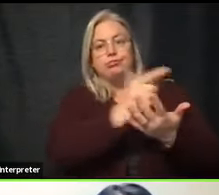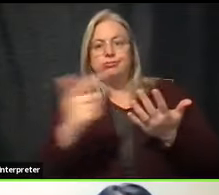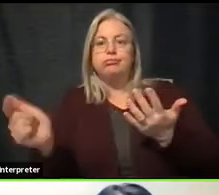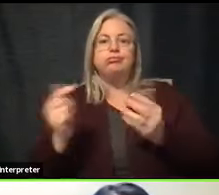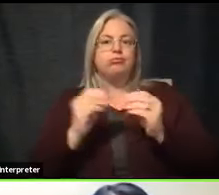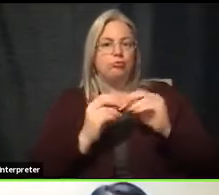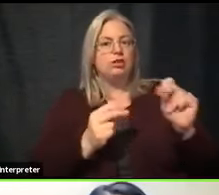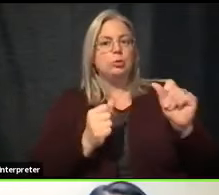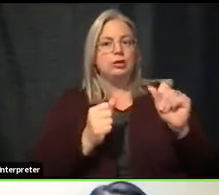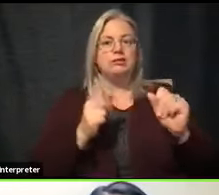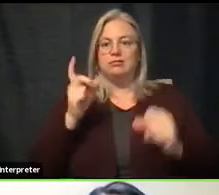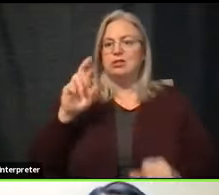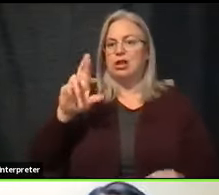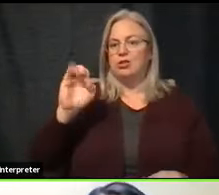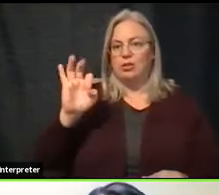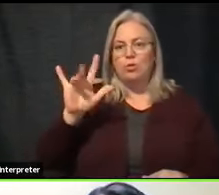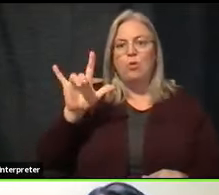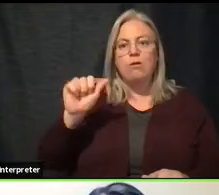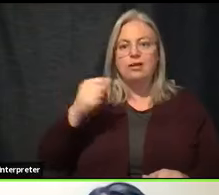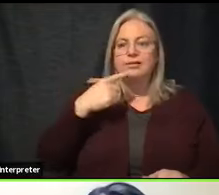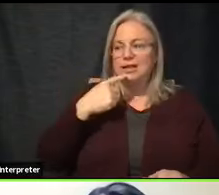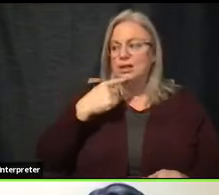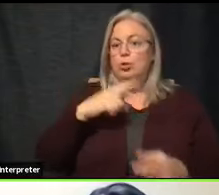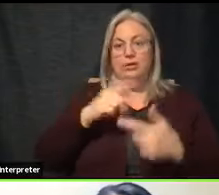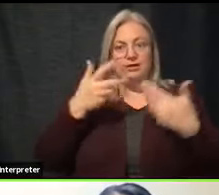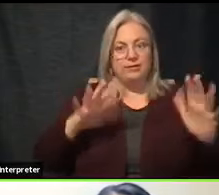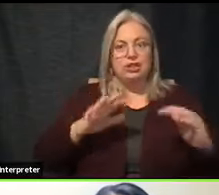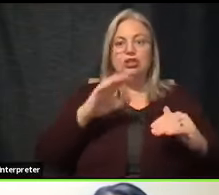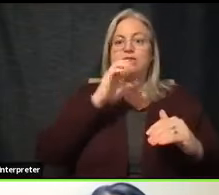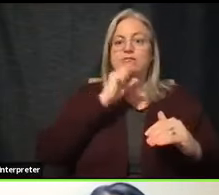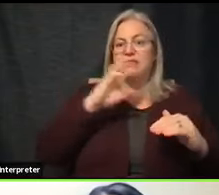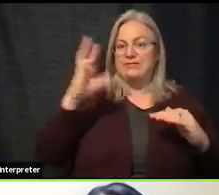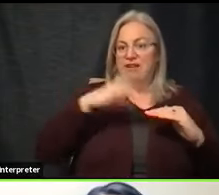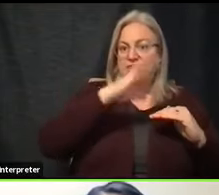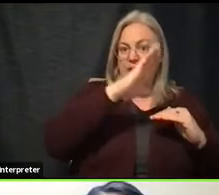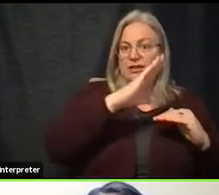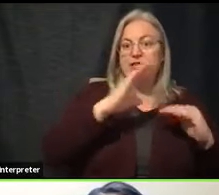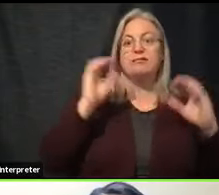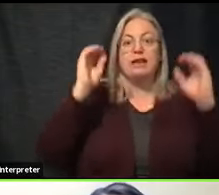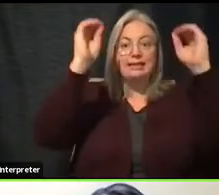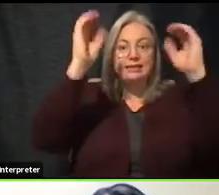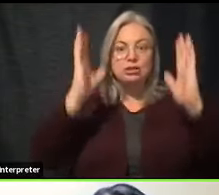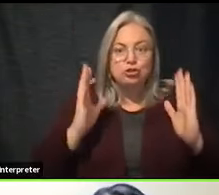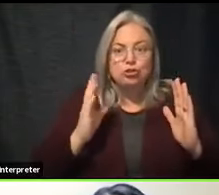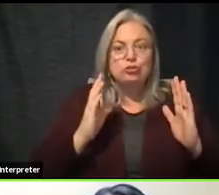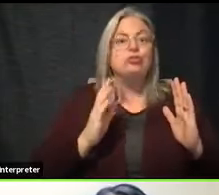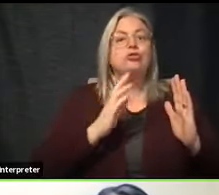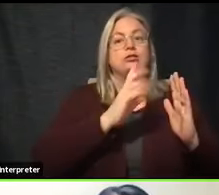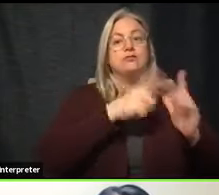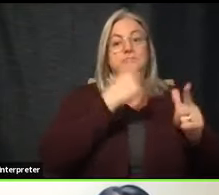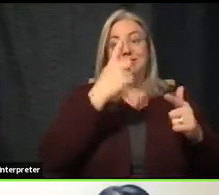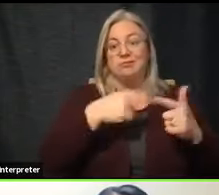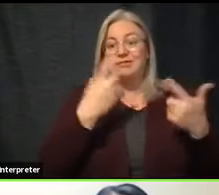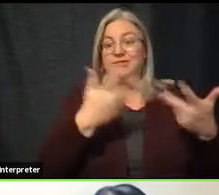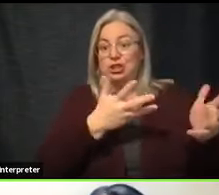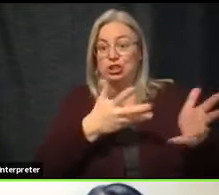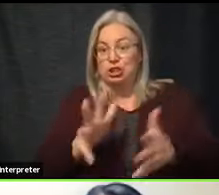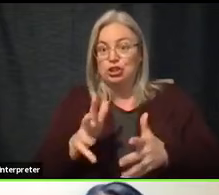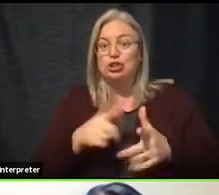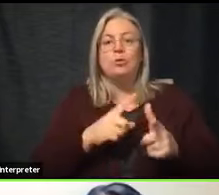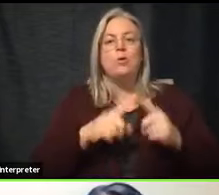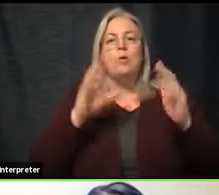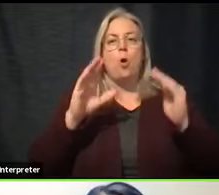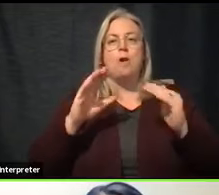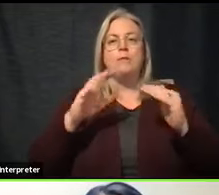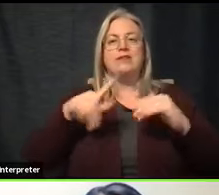as Dr. Ariel has said, as soon as we get through that 65 and up in our educators, we're hopeful that we can move additional tiers